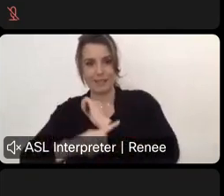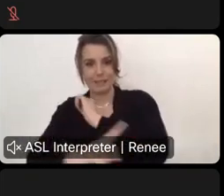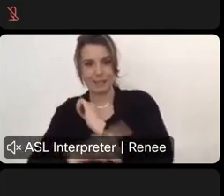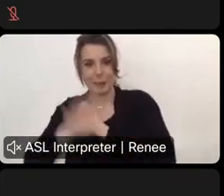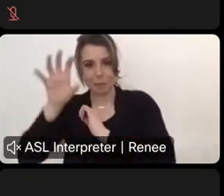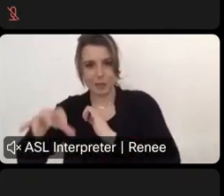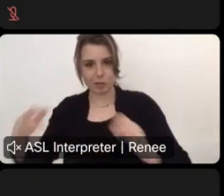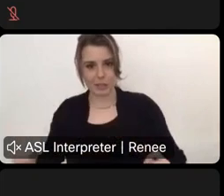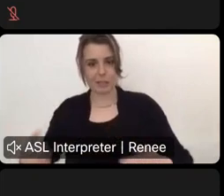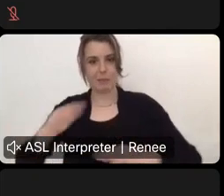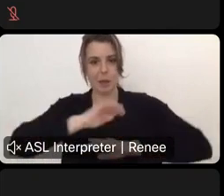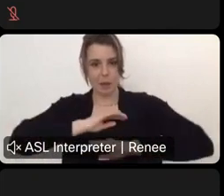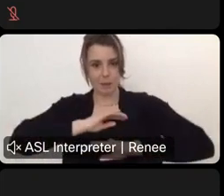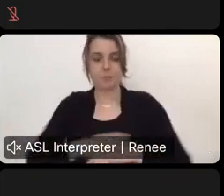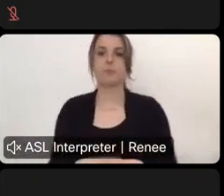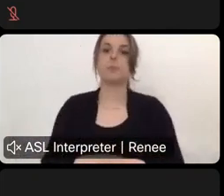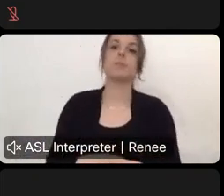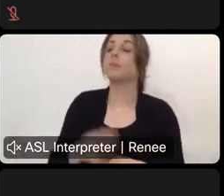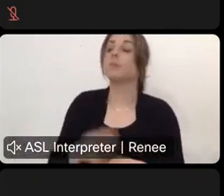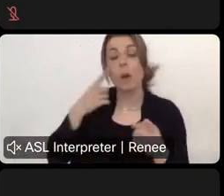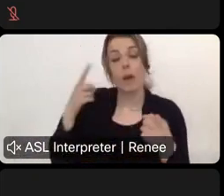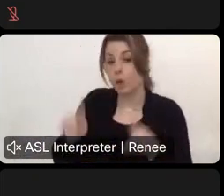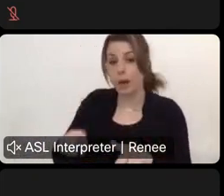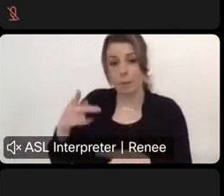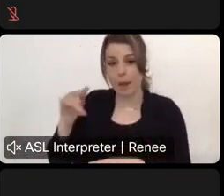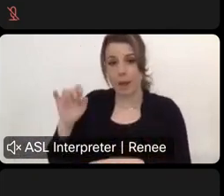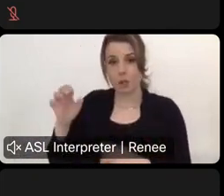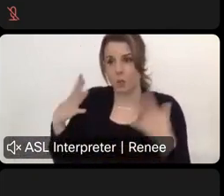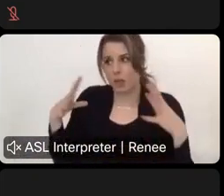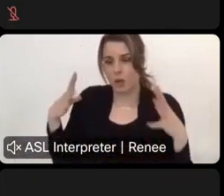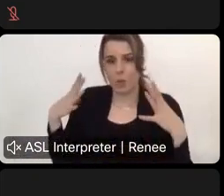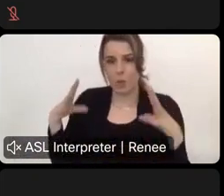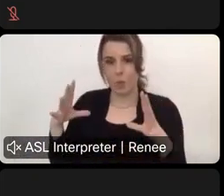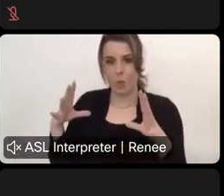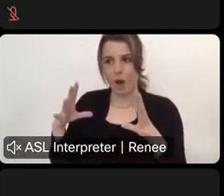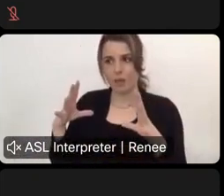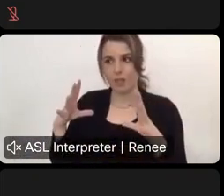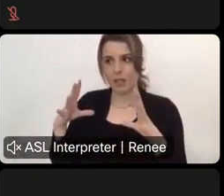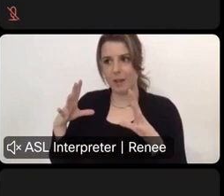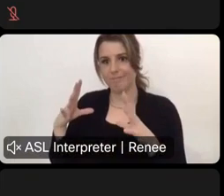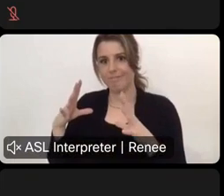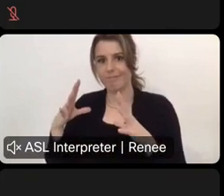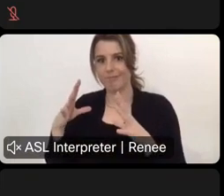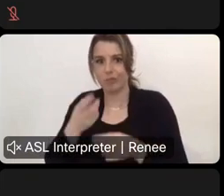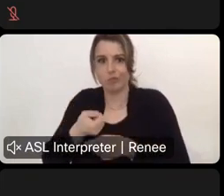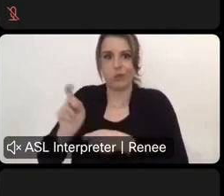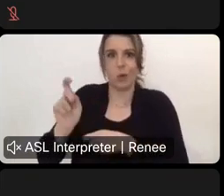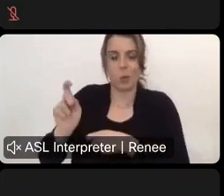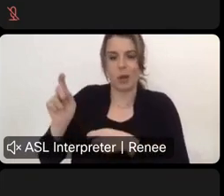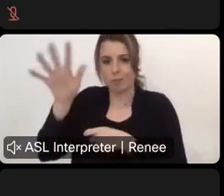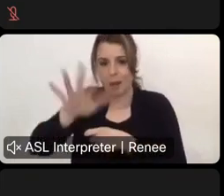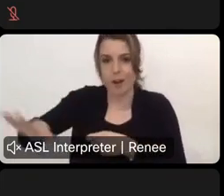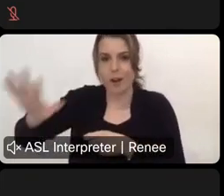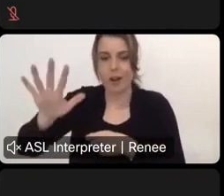you. We don't want to, to disrupt the opportunities, but we actually need to recover some